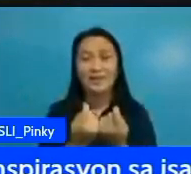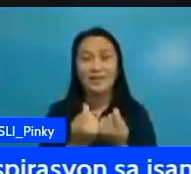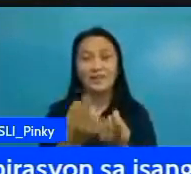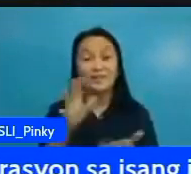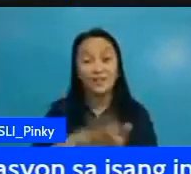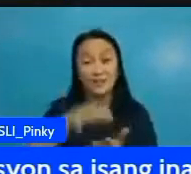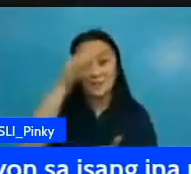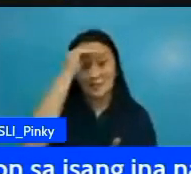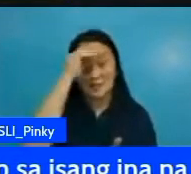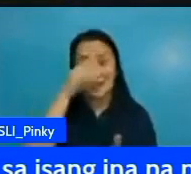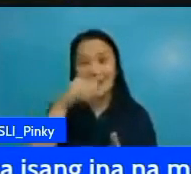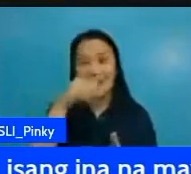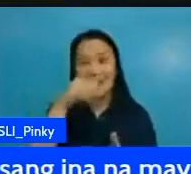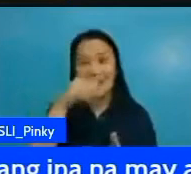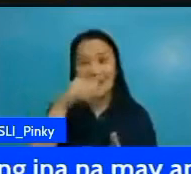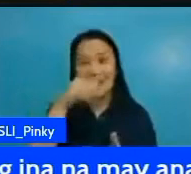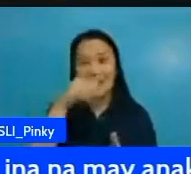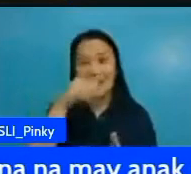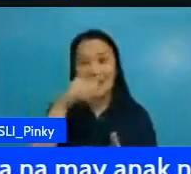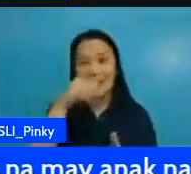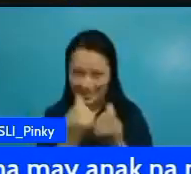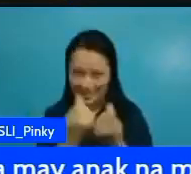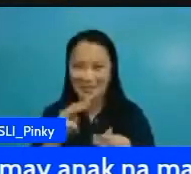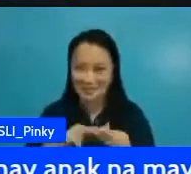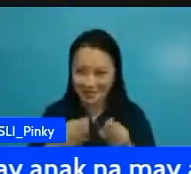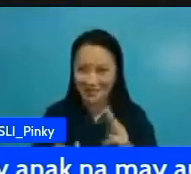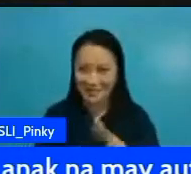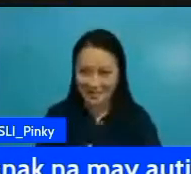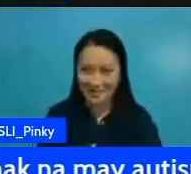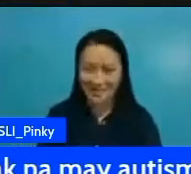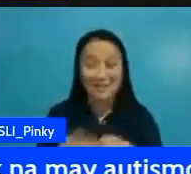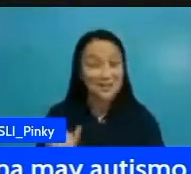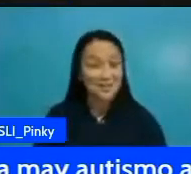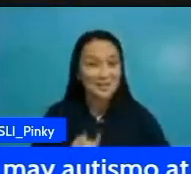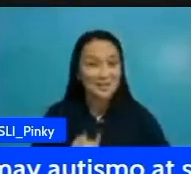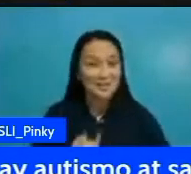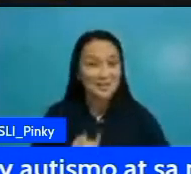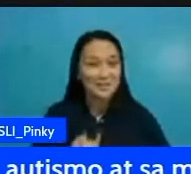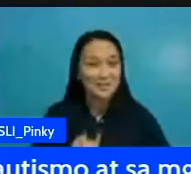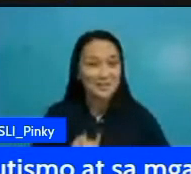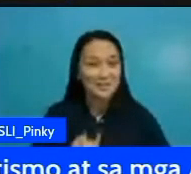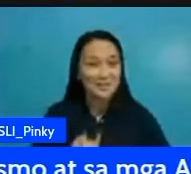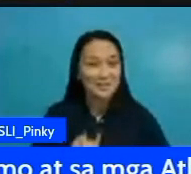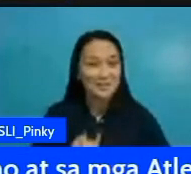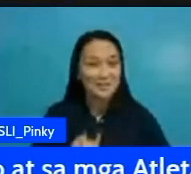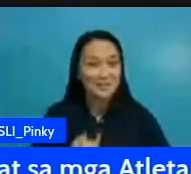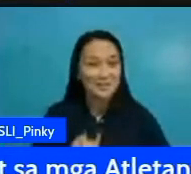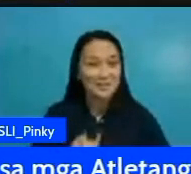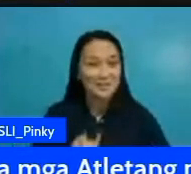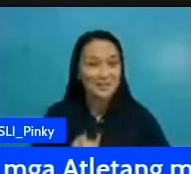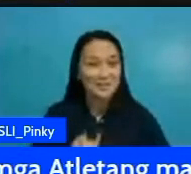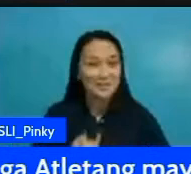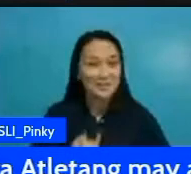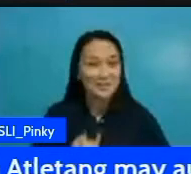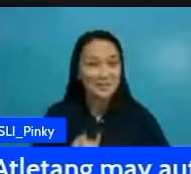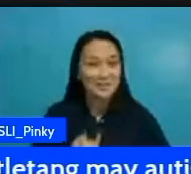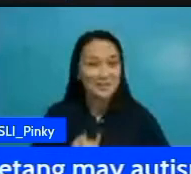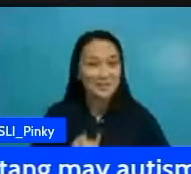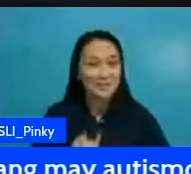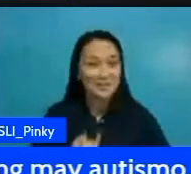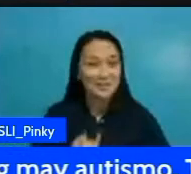friends they learned that they have a message and that there are so many people willing to listen and to know their stories